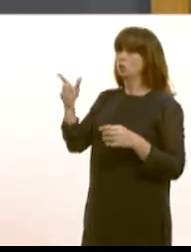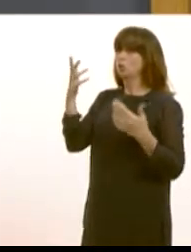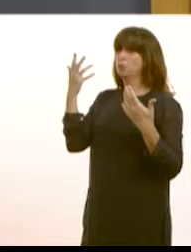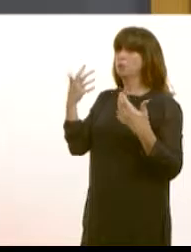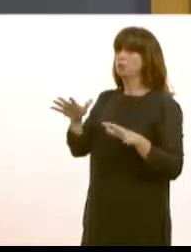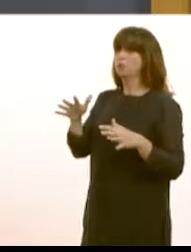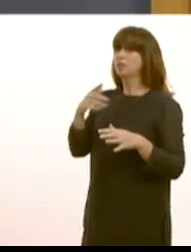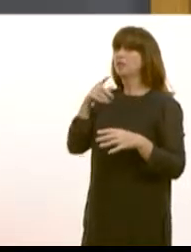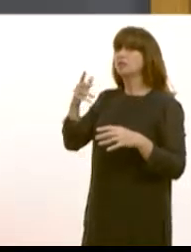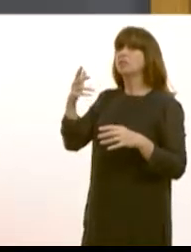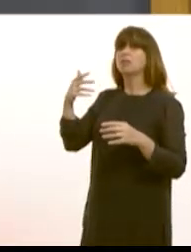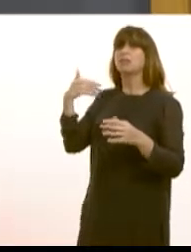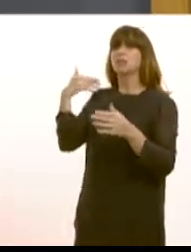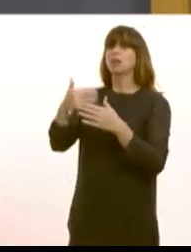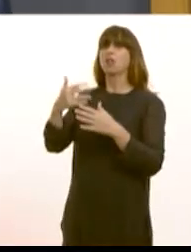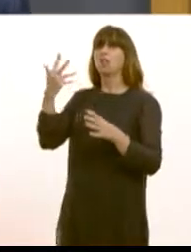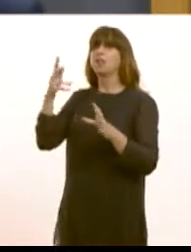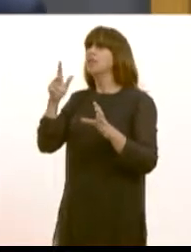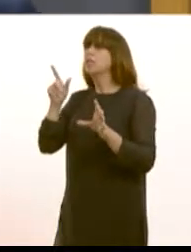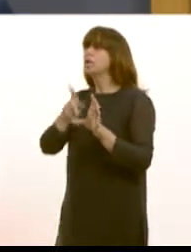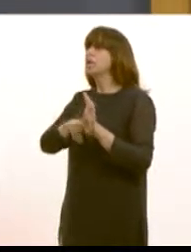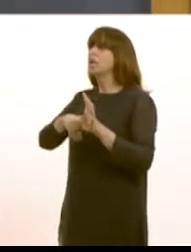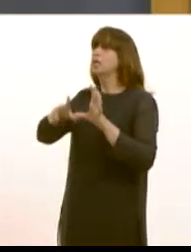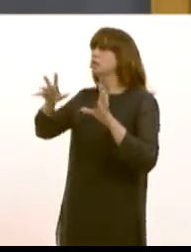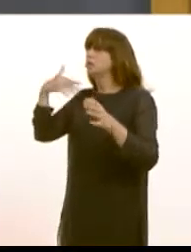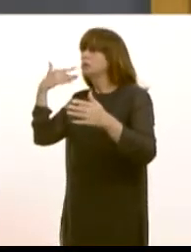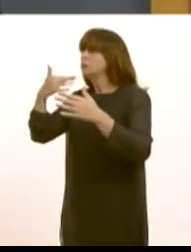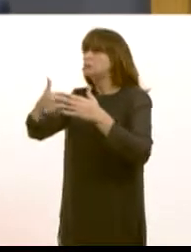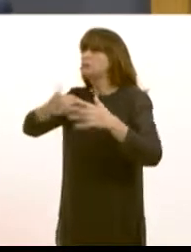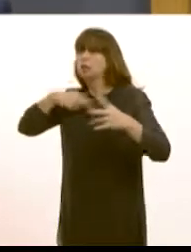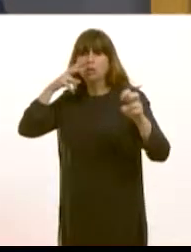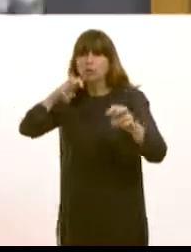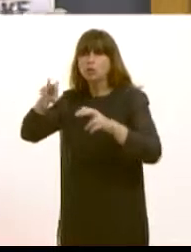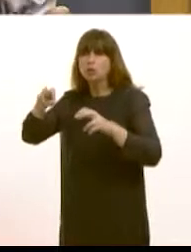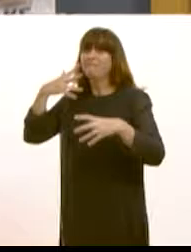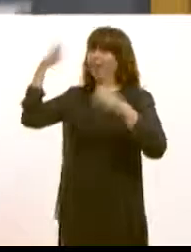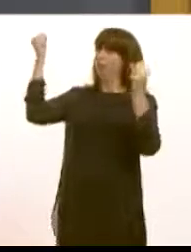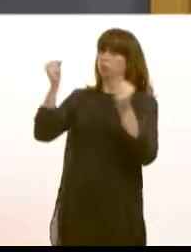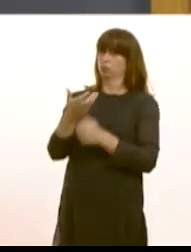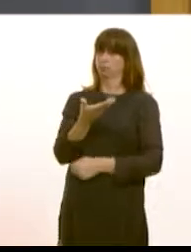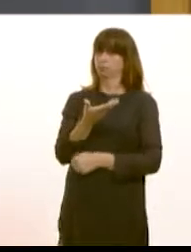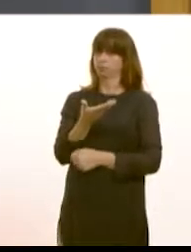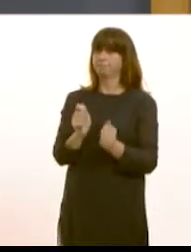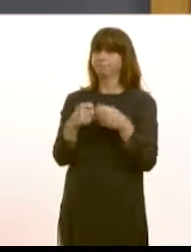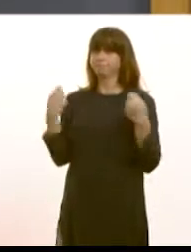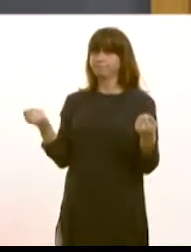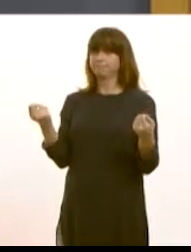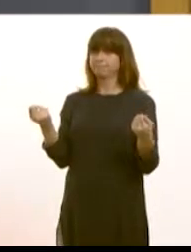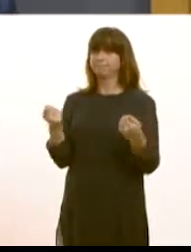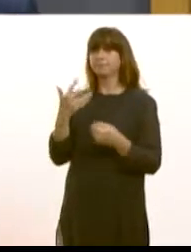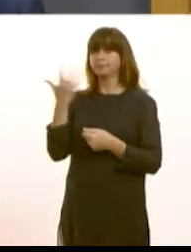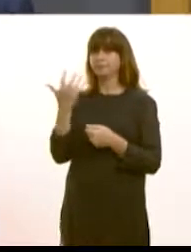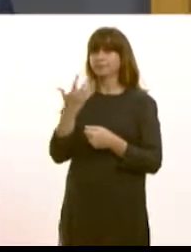years but you know I took it hard so I did some more some more research and found the the South Wales echo from the 5th of April